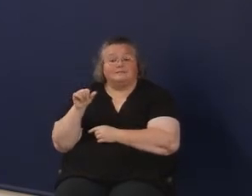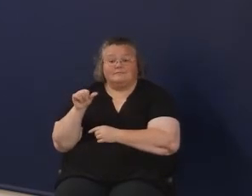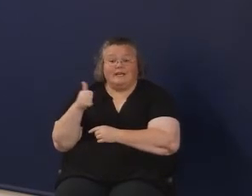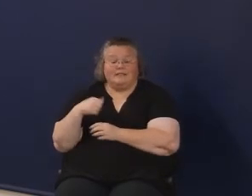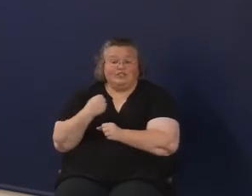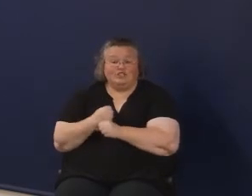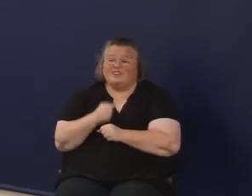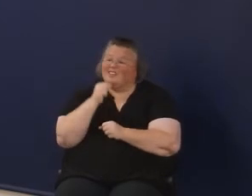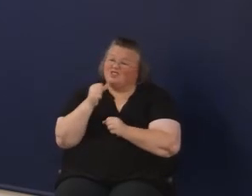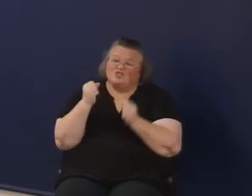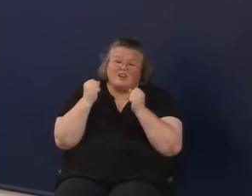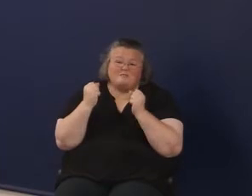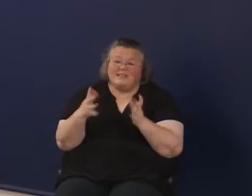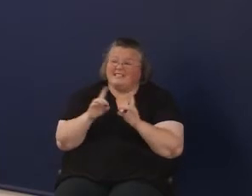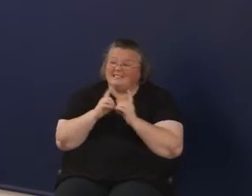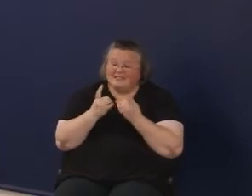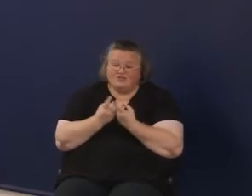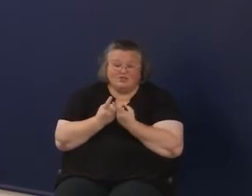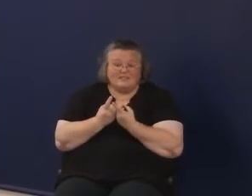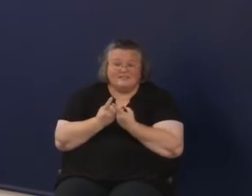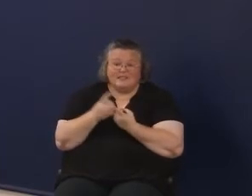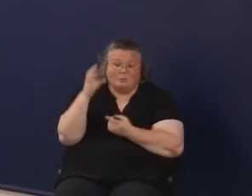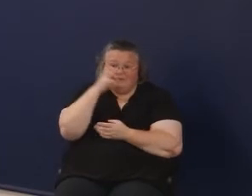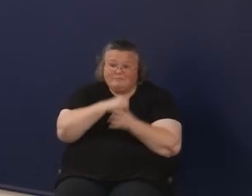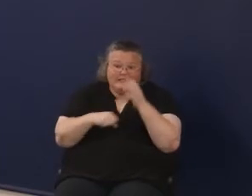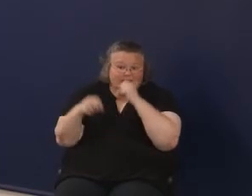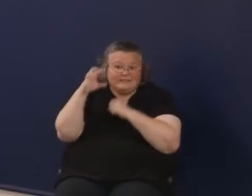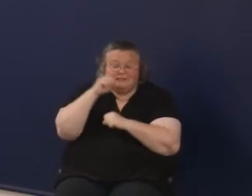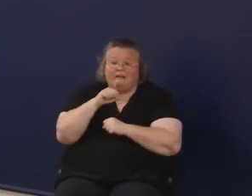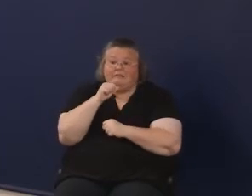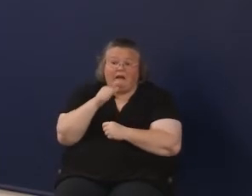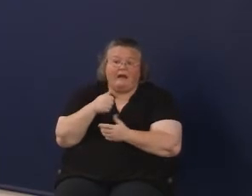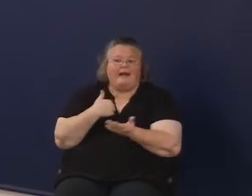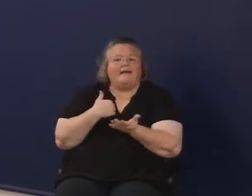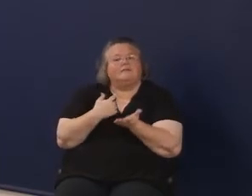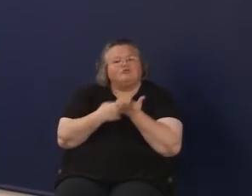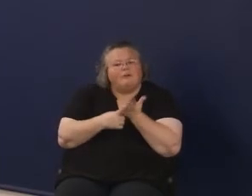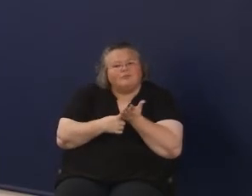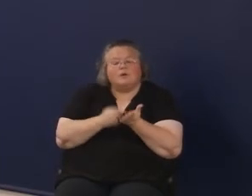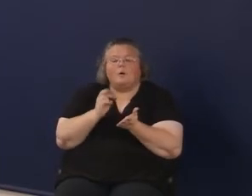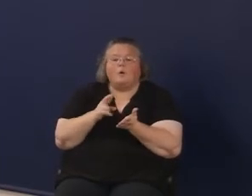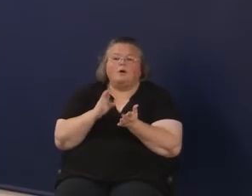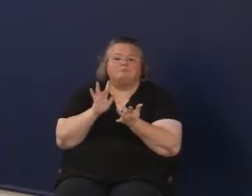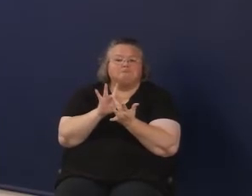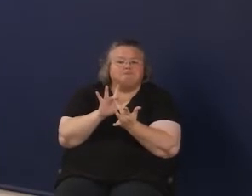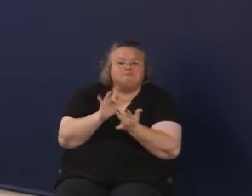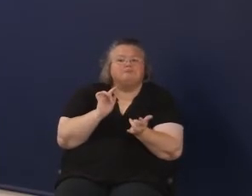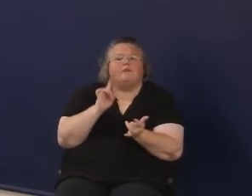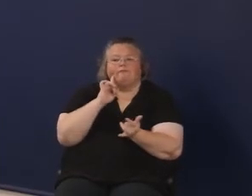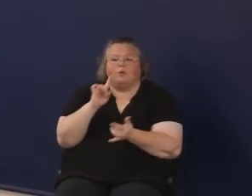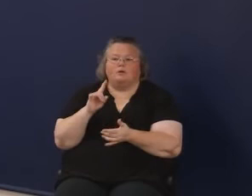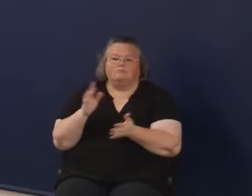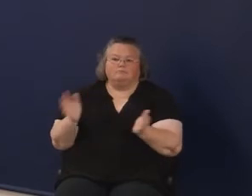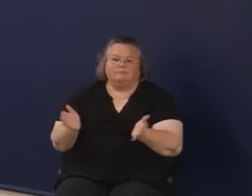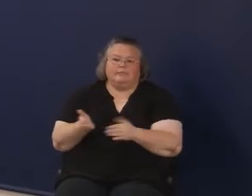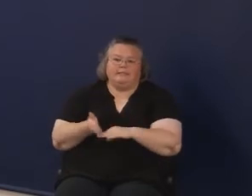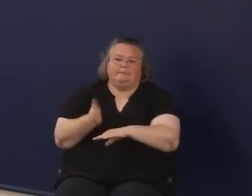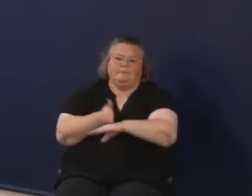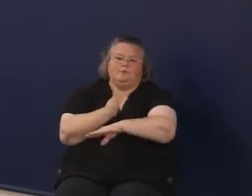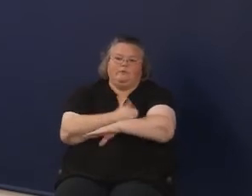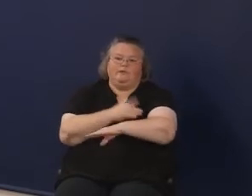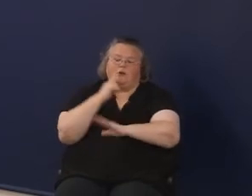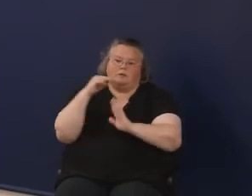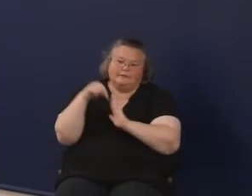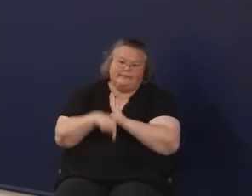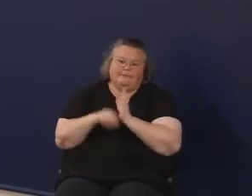there are not many districts that we have not been in contact with or in conversations with about advancing deeper learning for